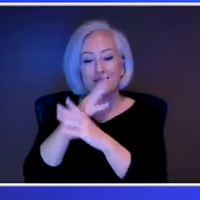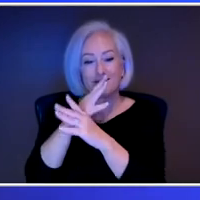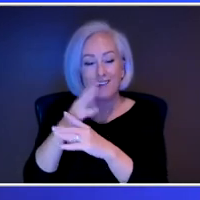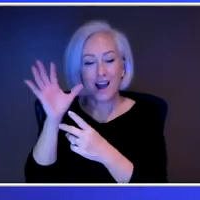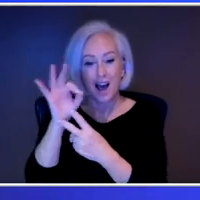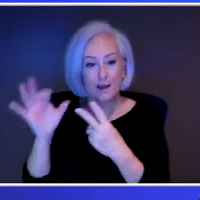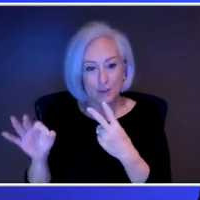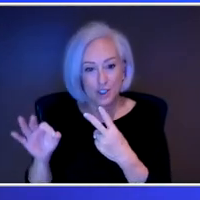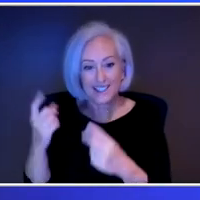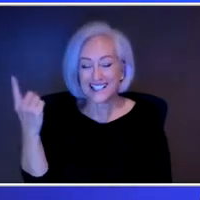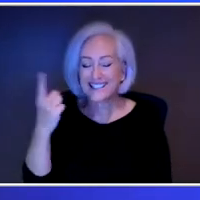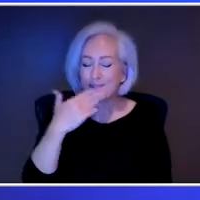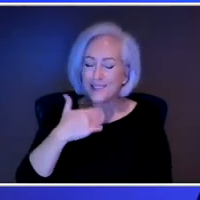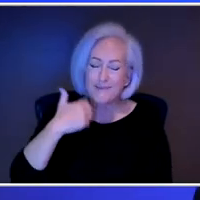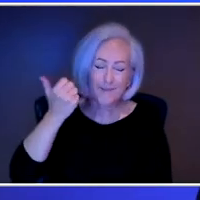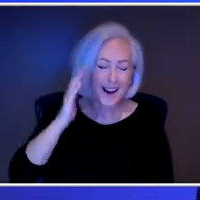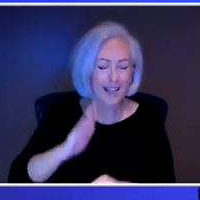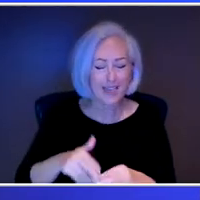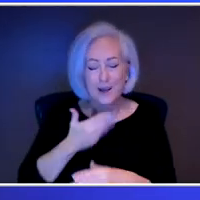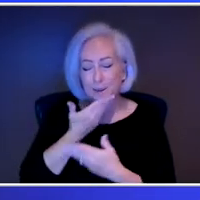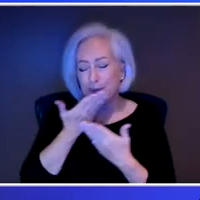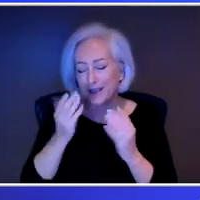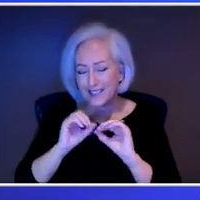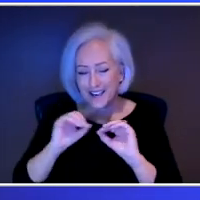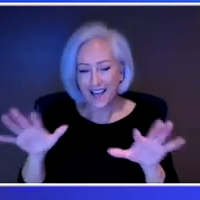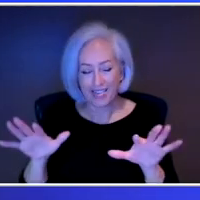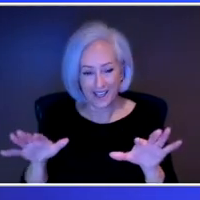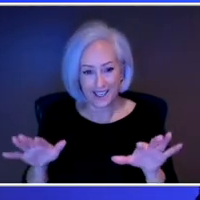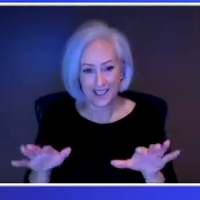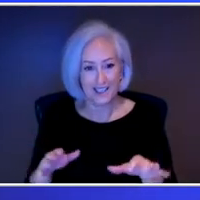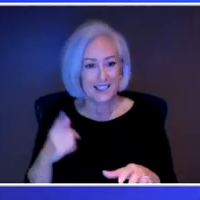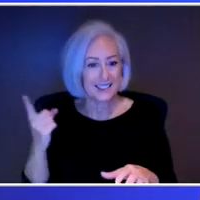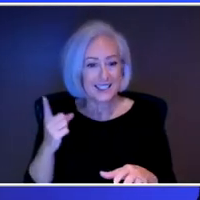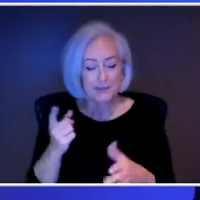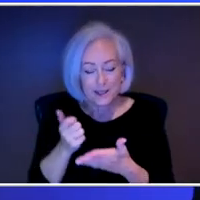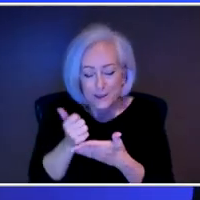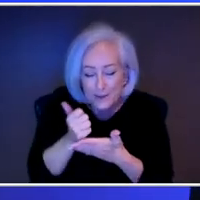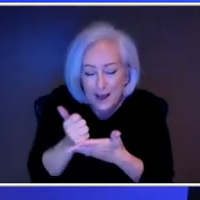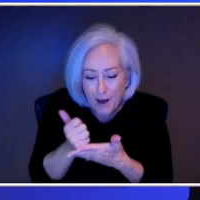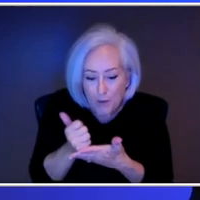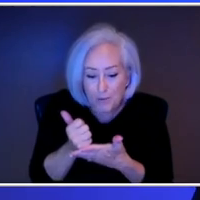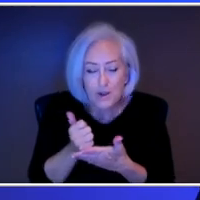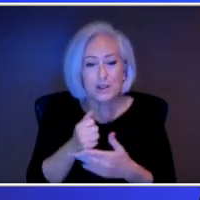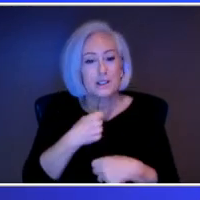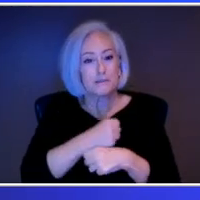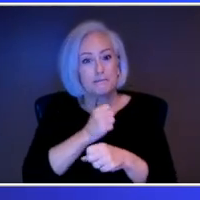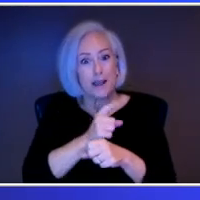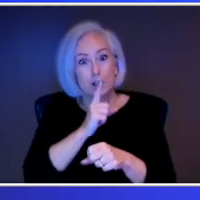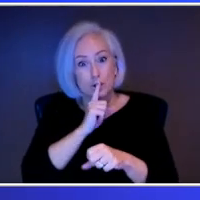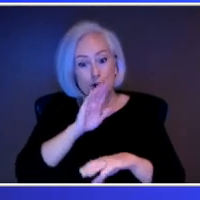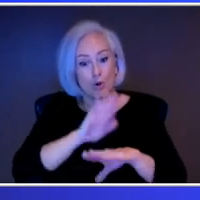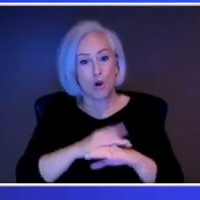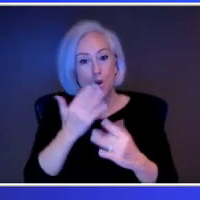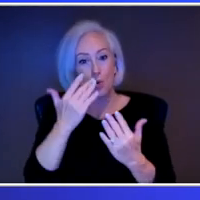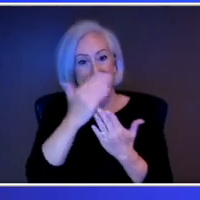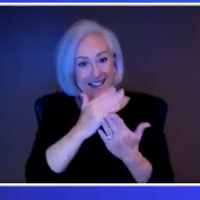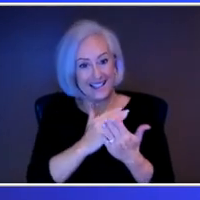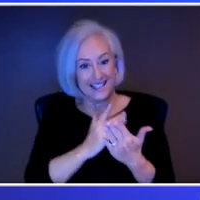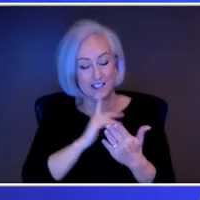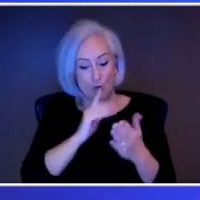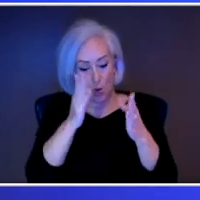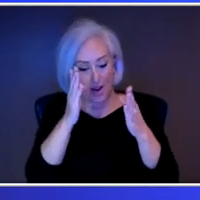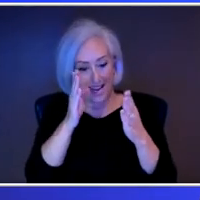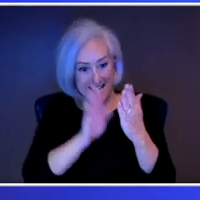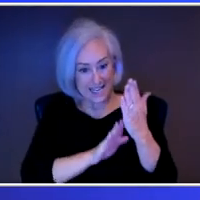nothing. Even if it's just a little something to get you through, get on that wait list for in-person sessions and then try some of the online options just to help